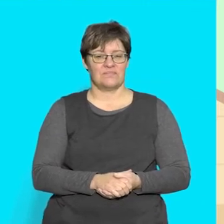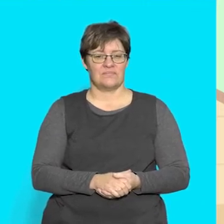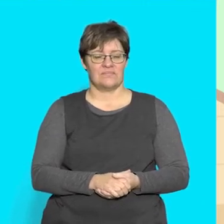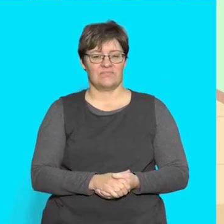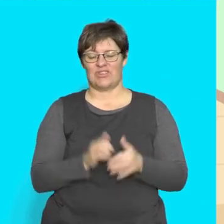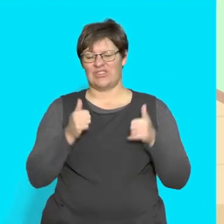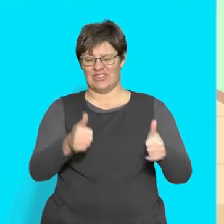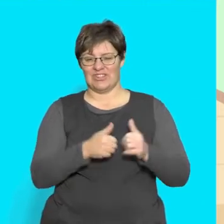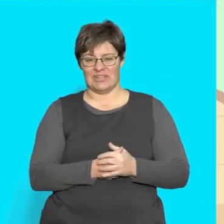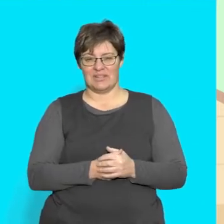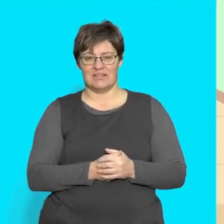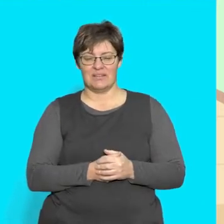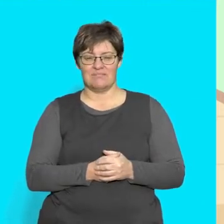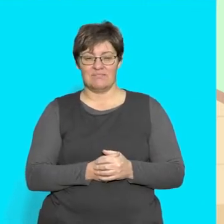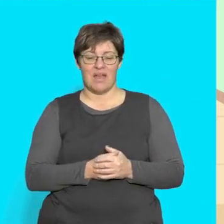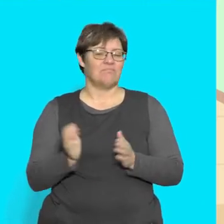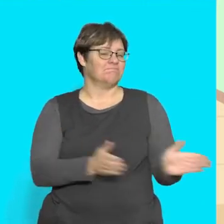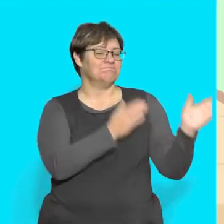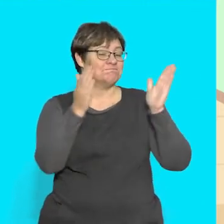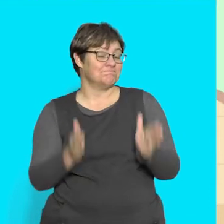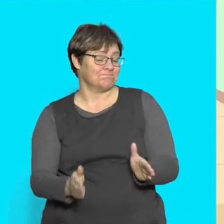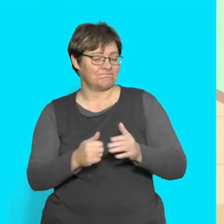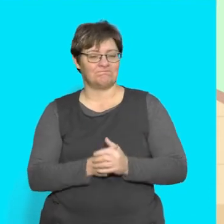Good! Let's do another